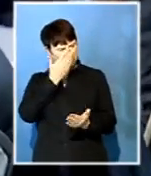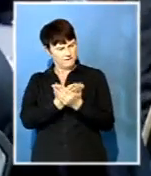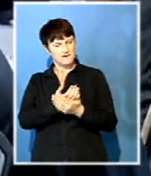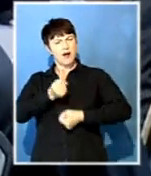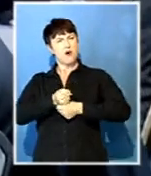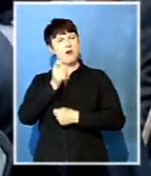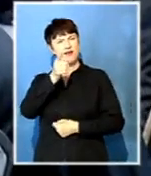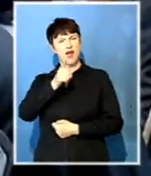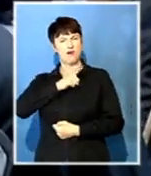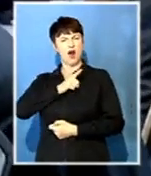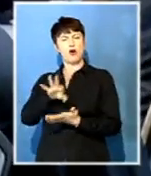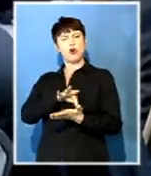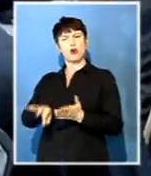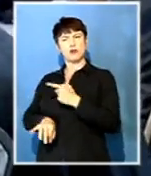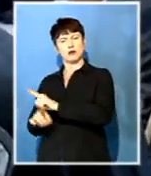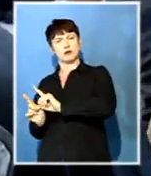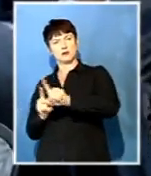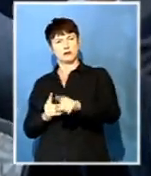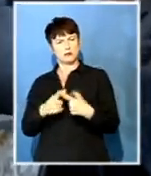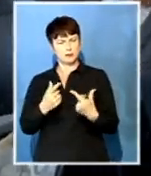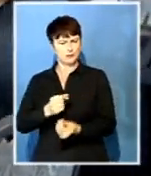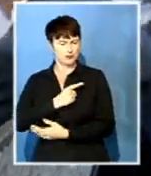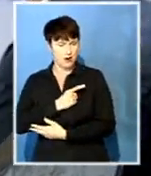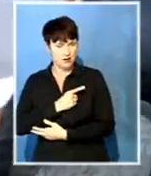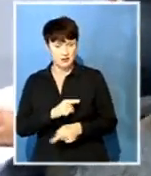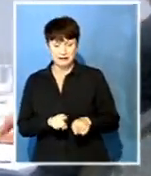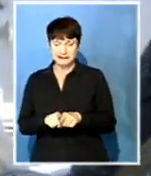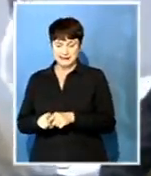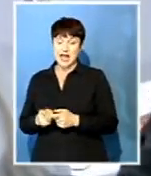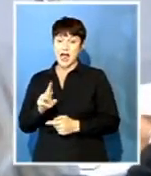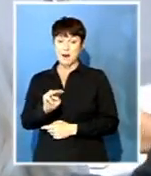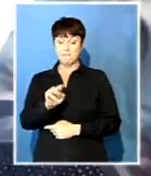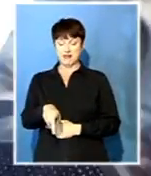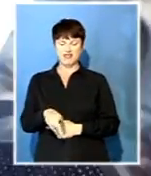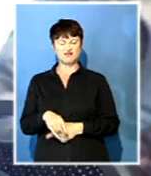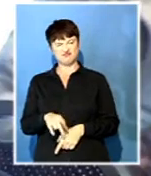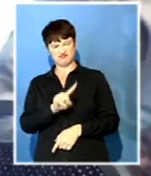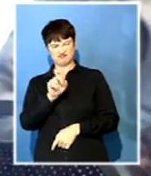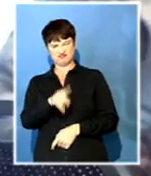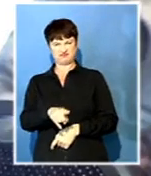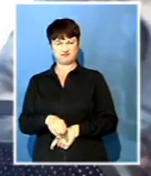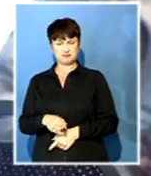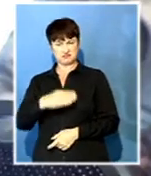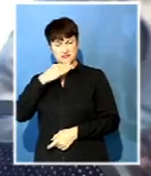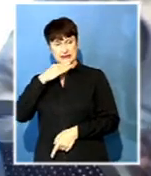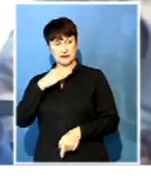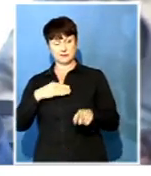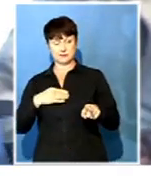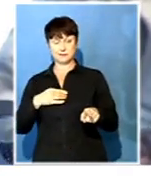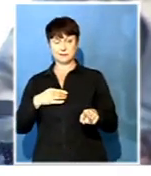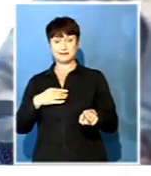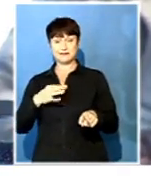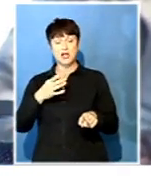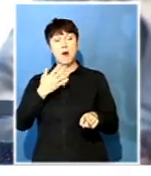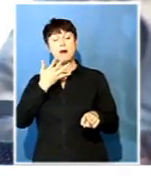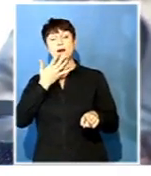Then a barrage of questions about state capture from legislators followed. I think that the perception of capture is